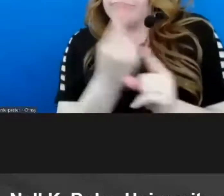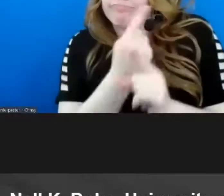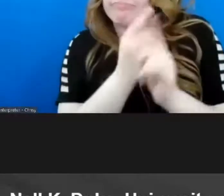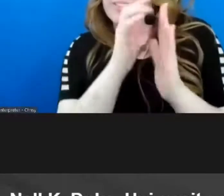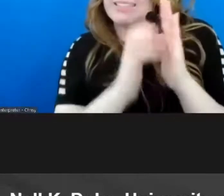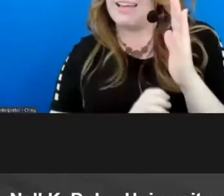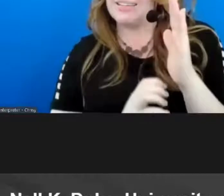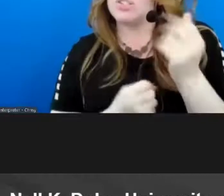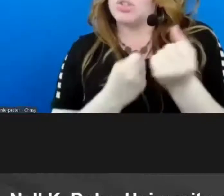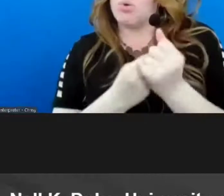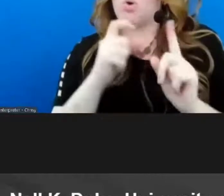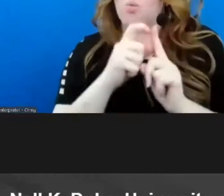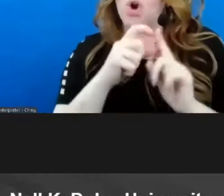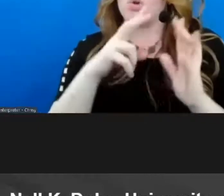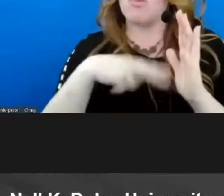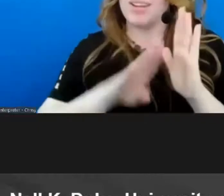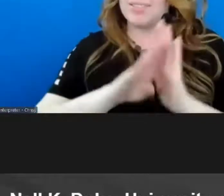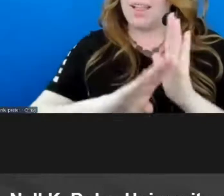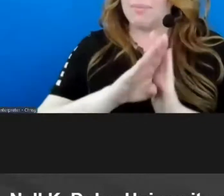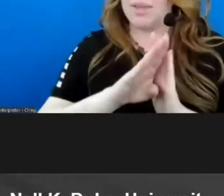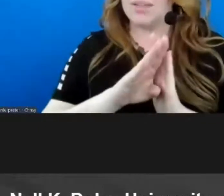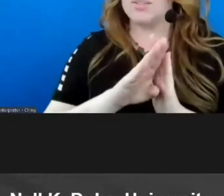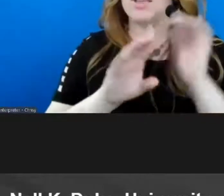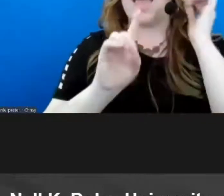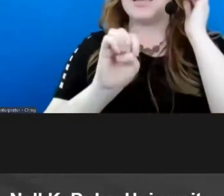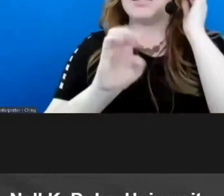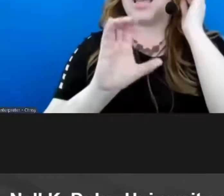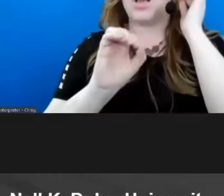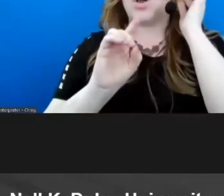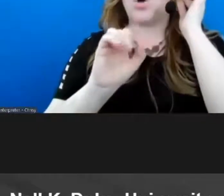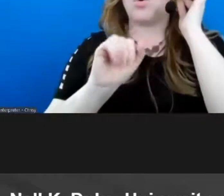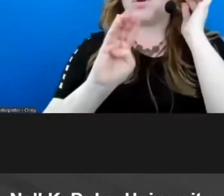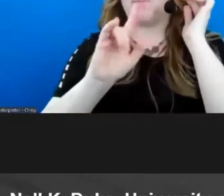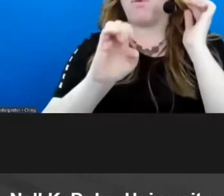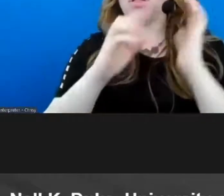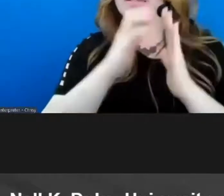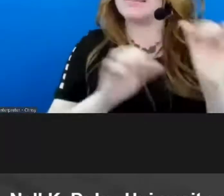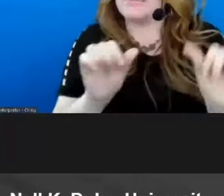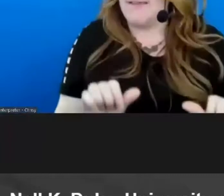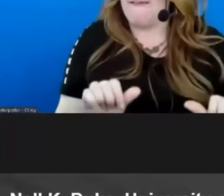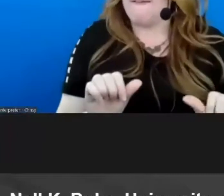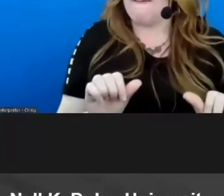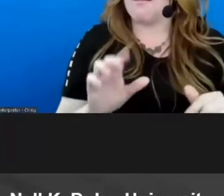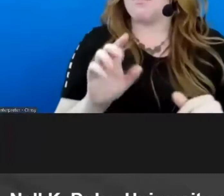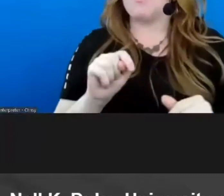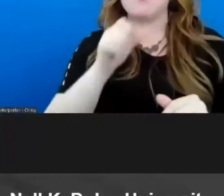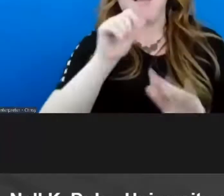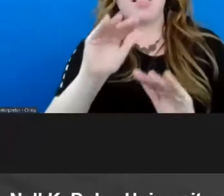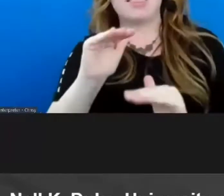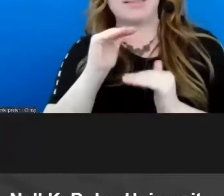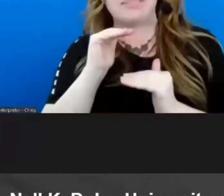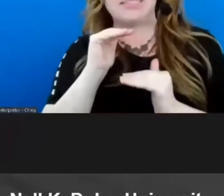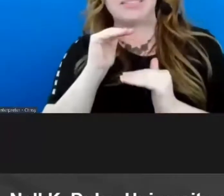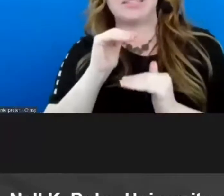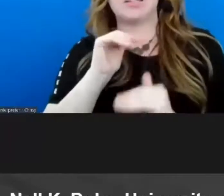support word reading development uh which decodable texts um certainly can do but that we're not limiting ourselves um